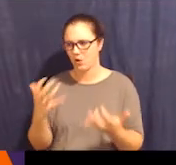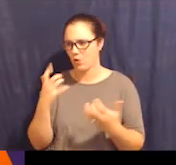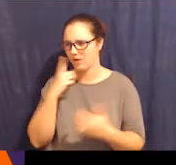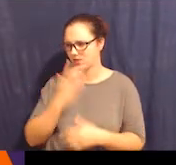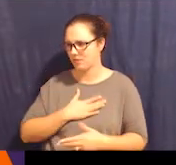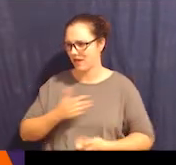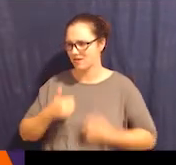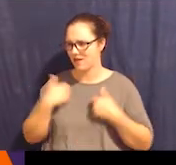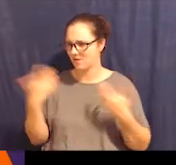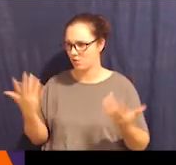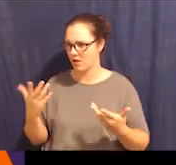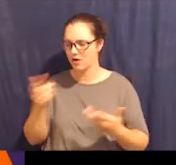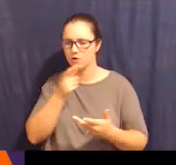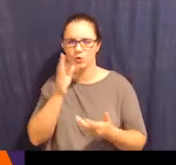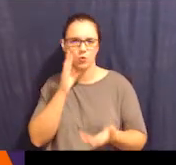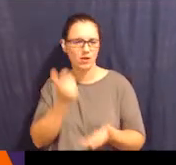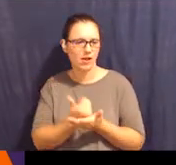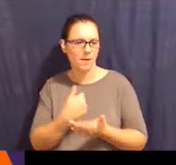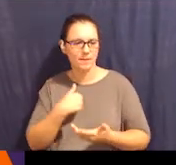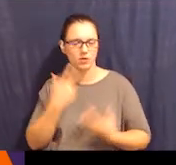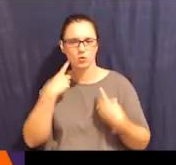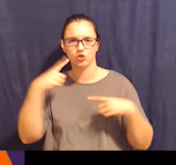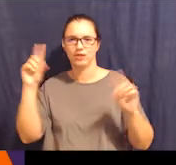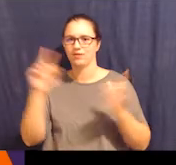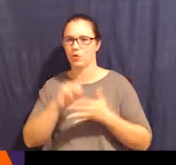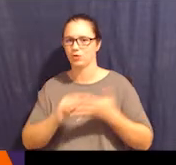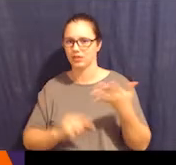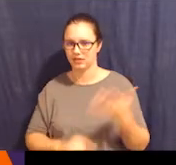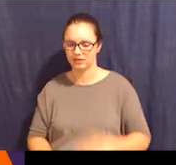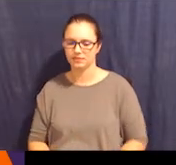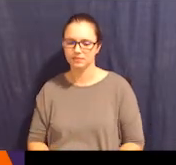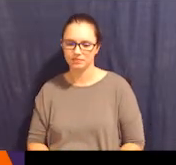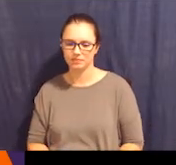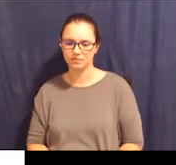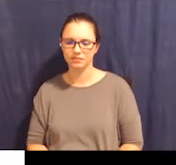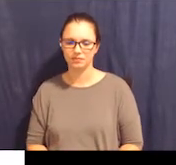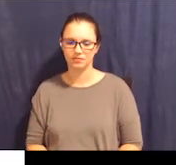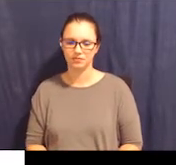what do I want for my life? Who's going to help me to achieve those things?